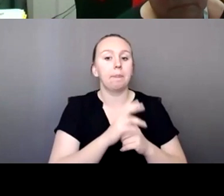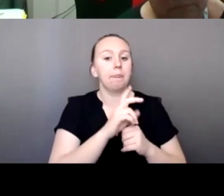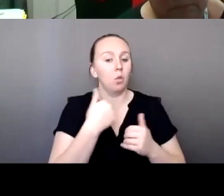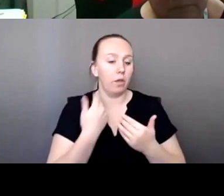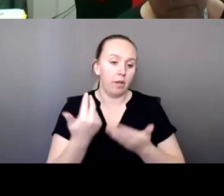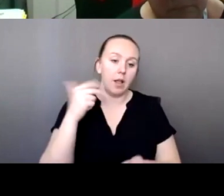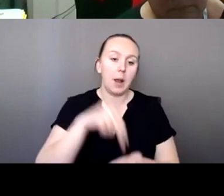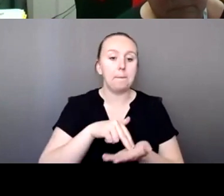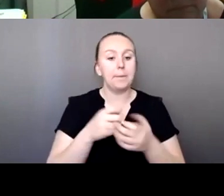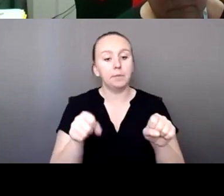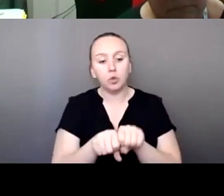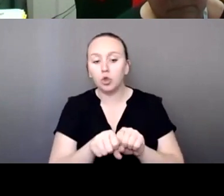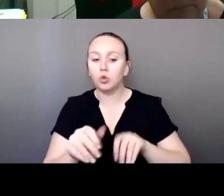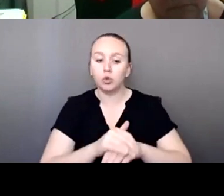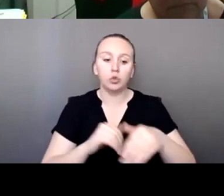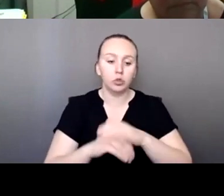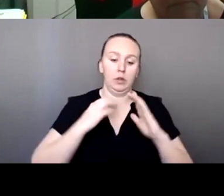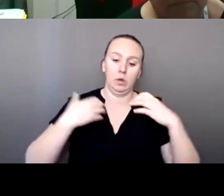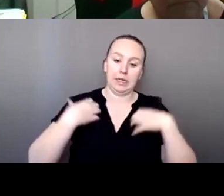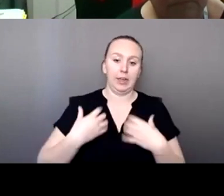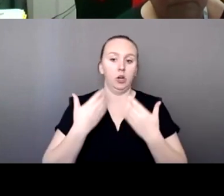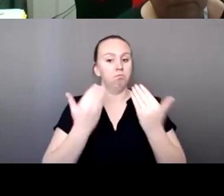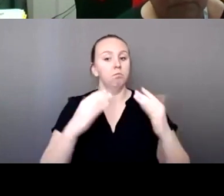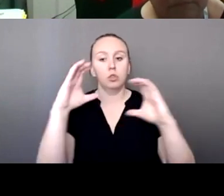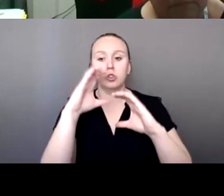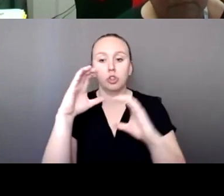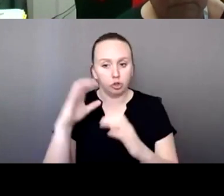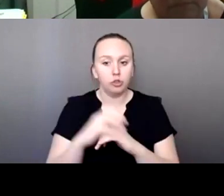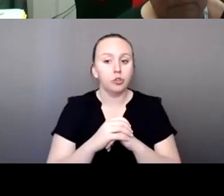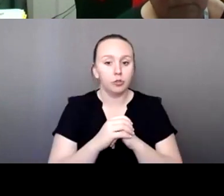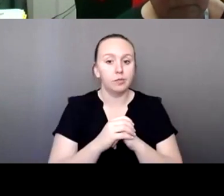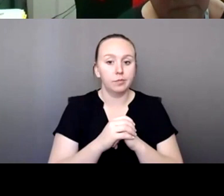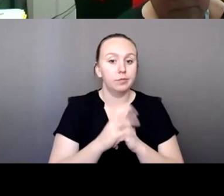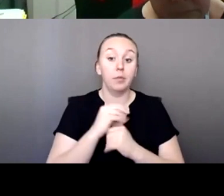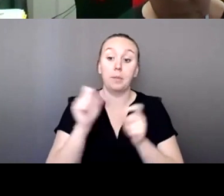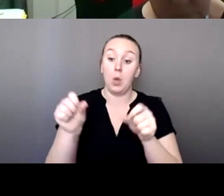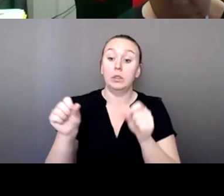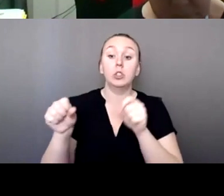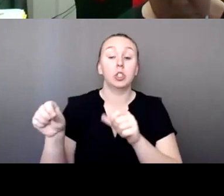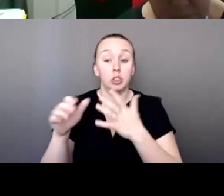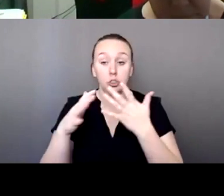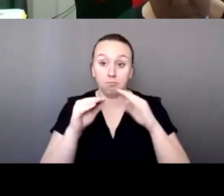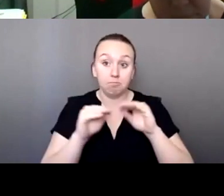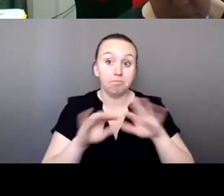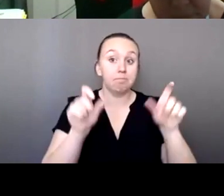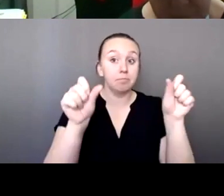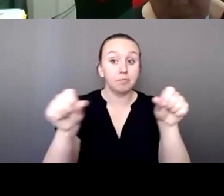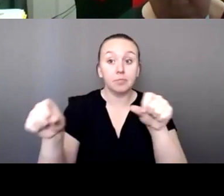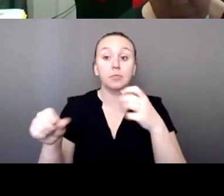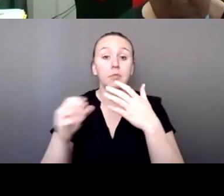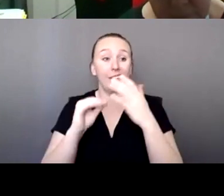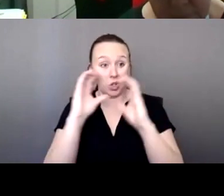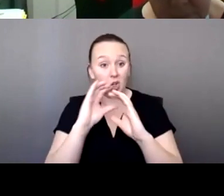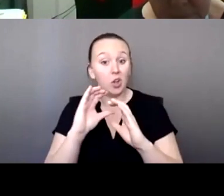you know, gear that we put on to go searching and take those posters and we go looking for them. So we, we look until